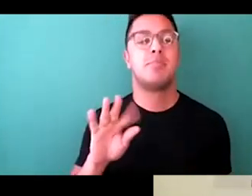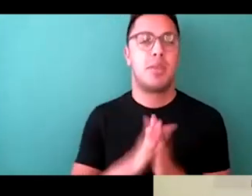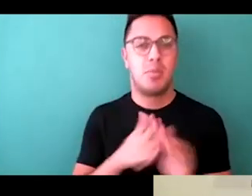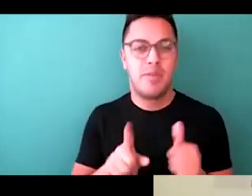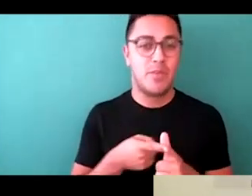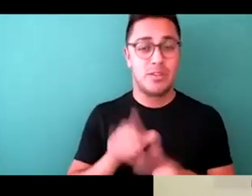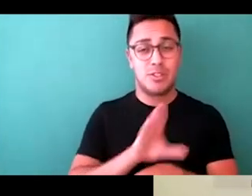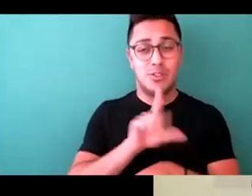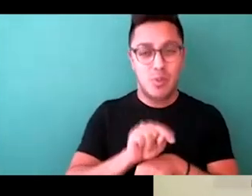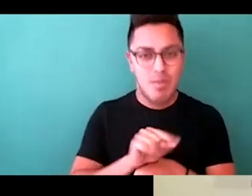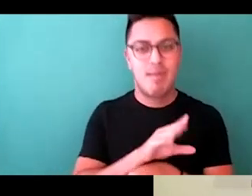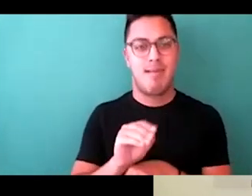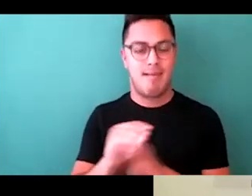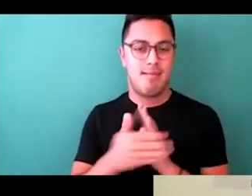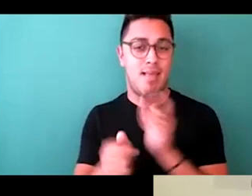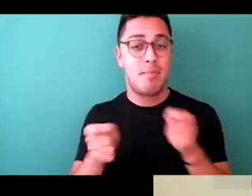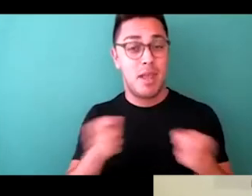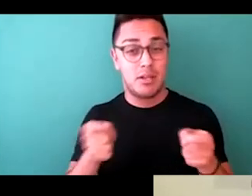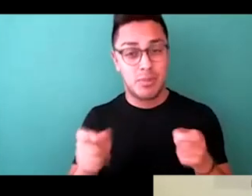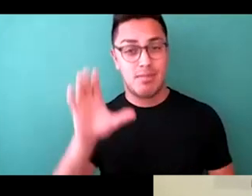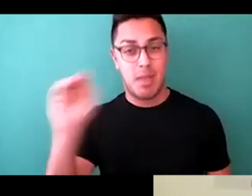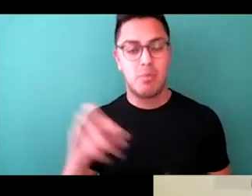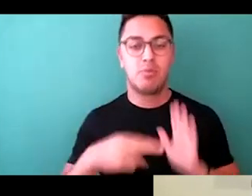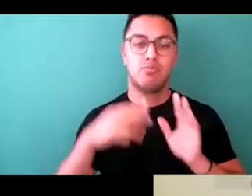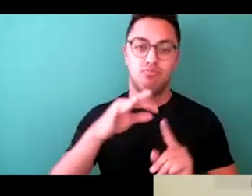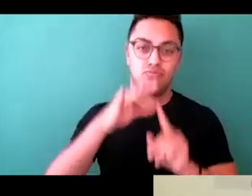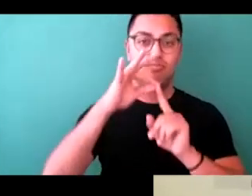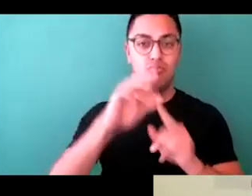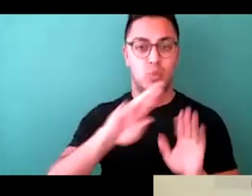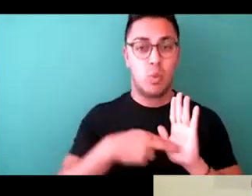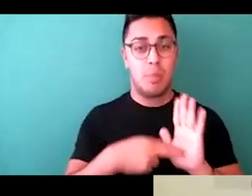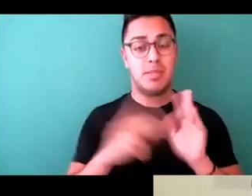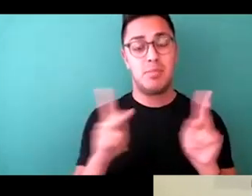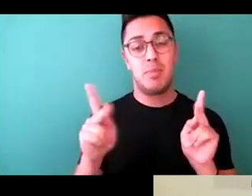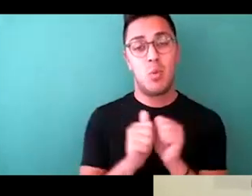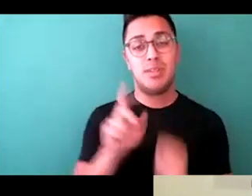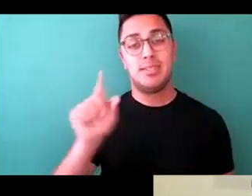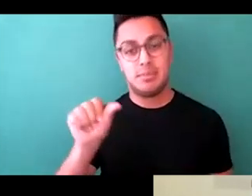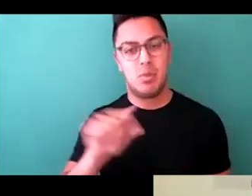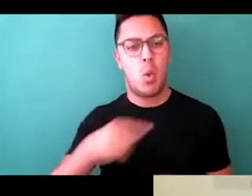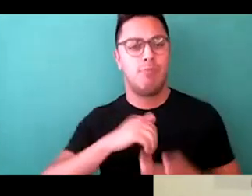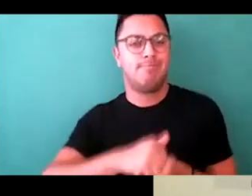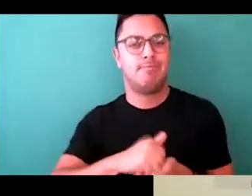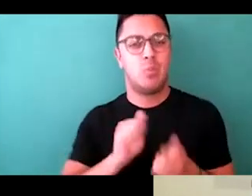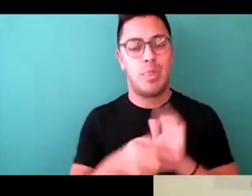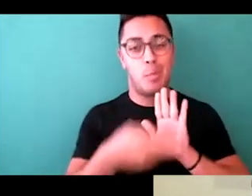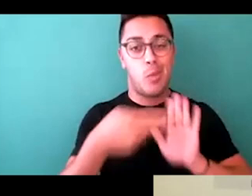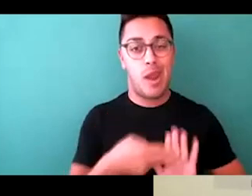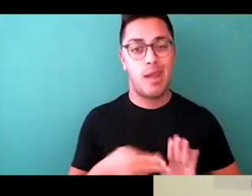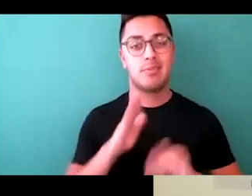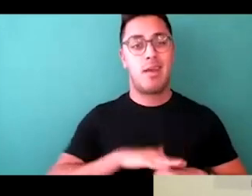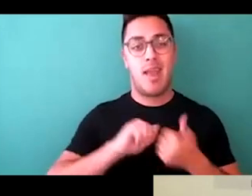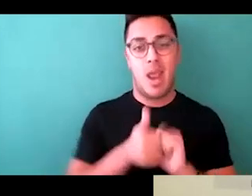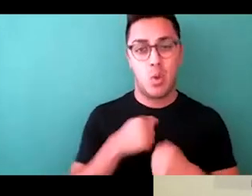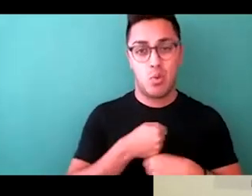management company exclusively representing people with disabilities and only working with brands on how to create